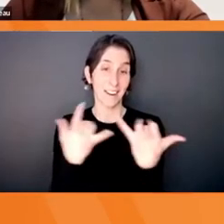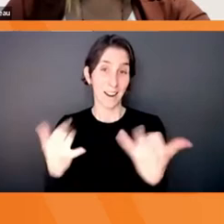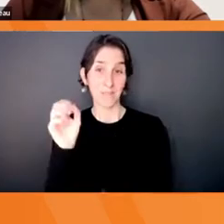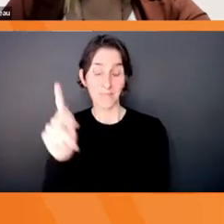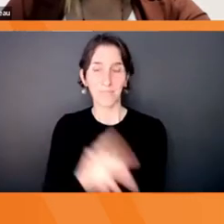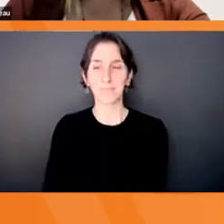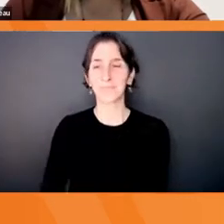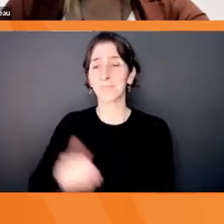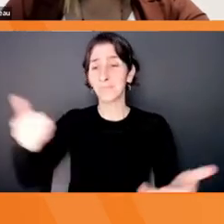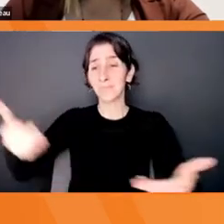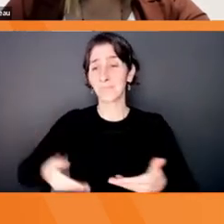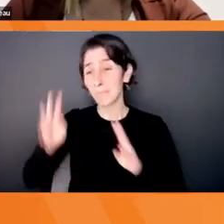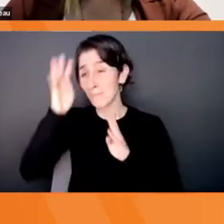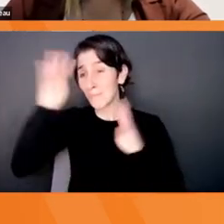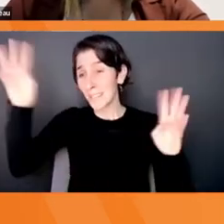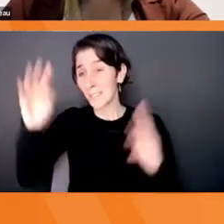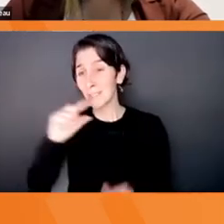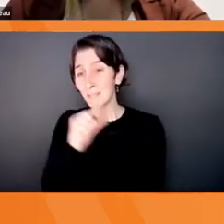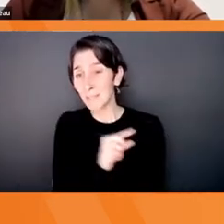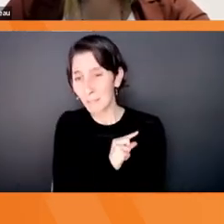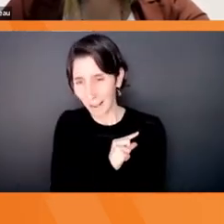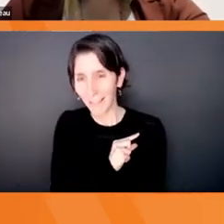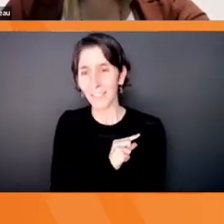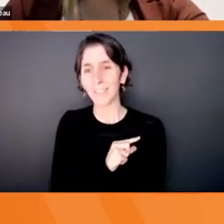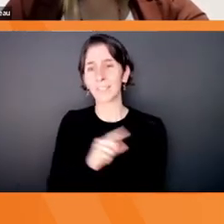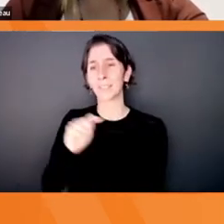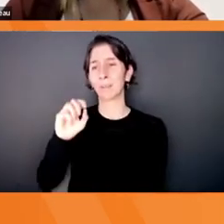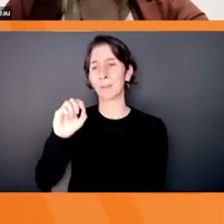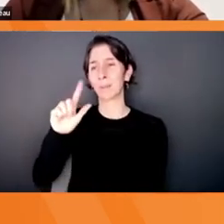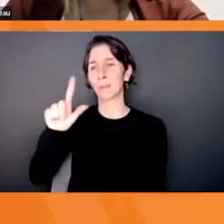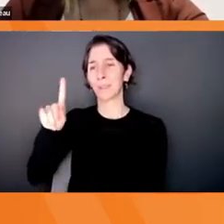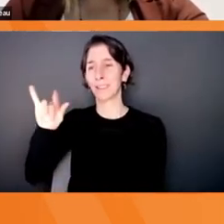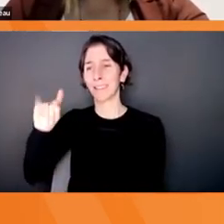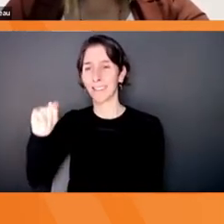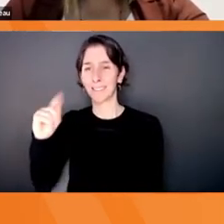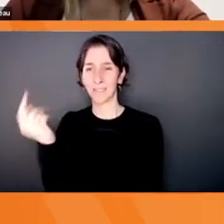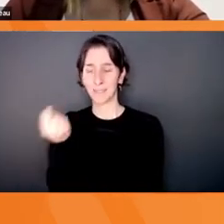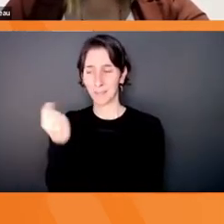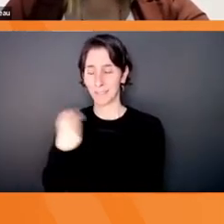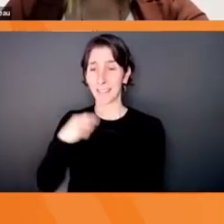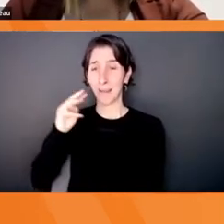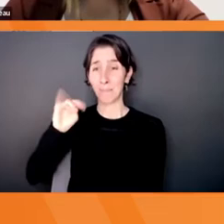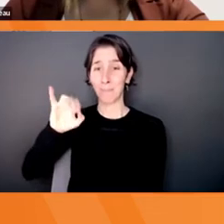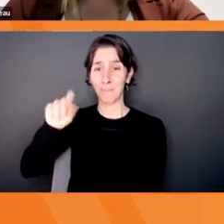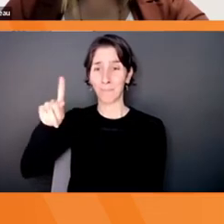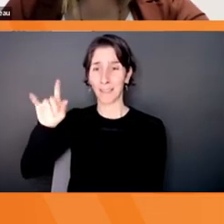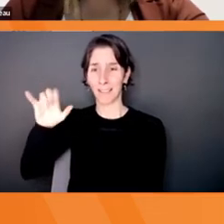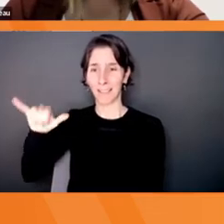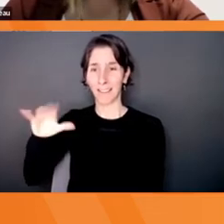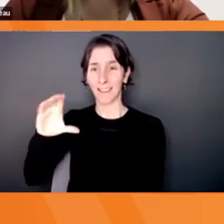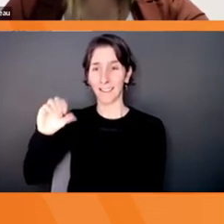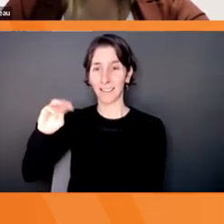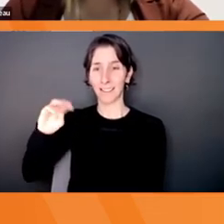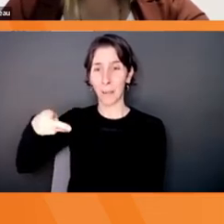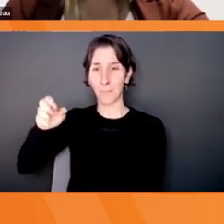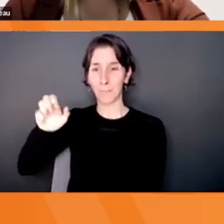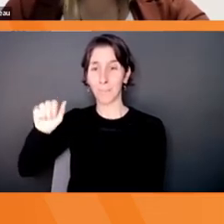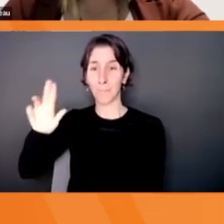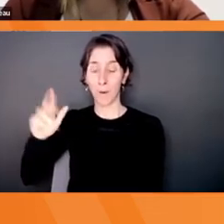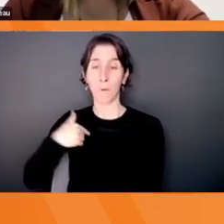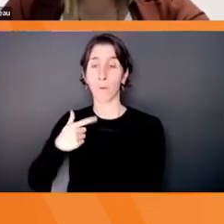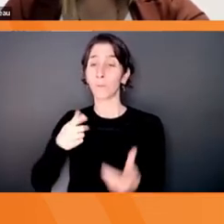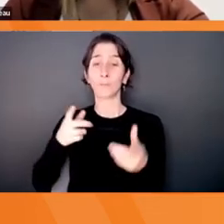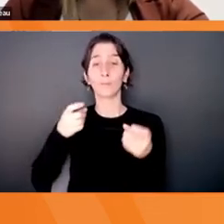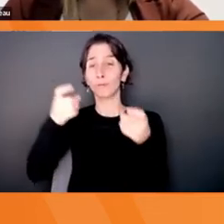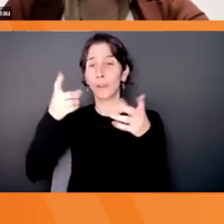Welcome to Innovation Wealth presents Toolkit Tuesday. I'm Miki Campo, Director of Community Growth here at Innovation Wealth, and I'm